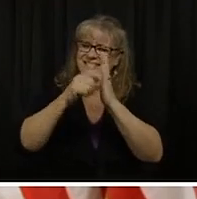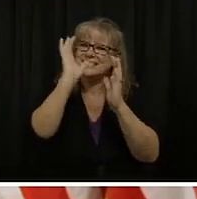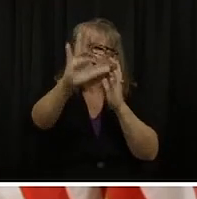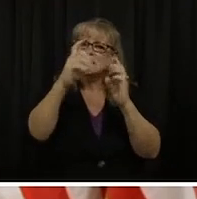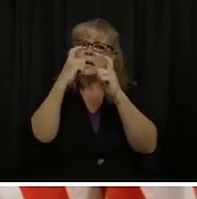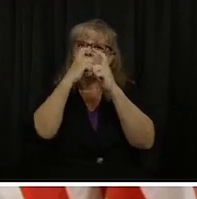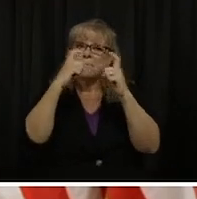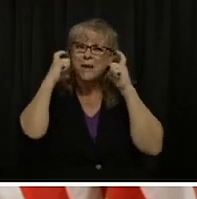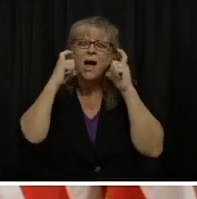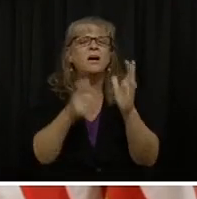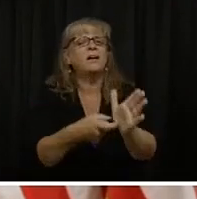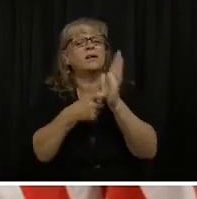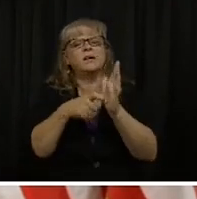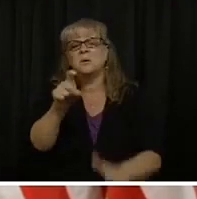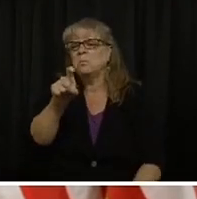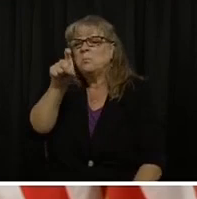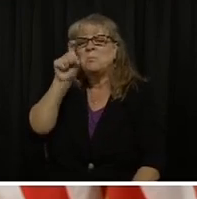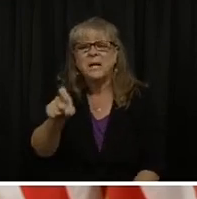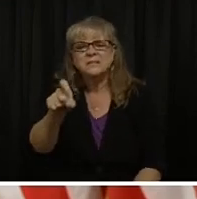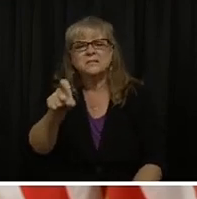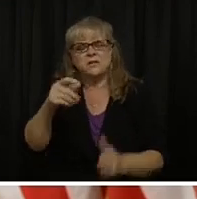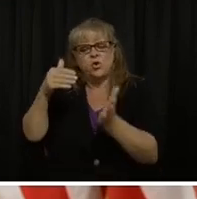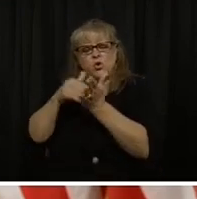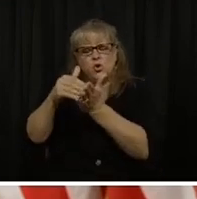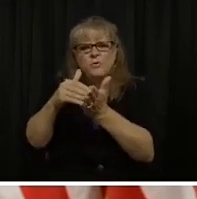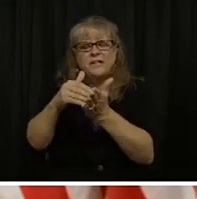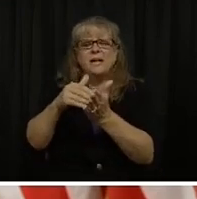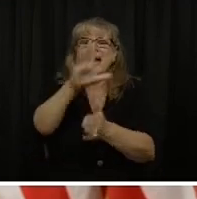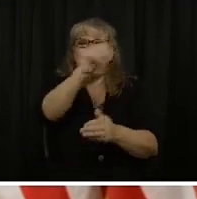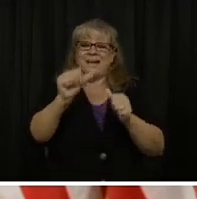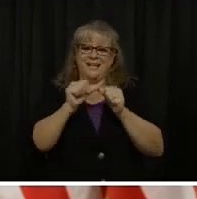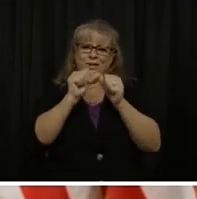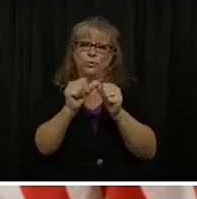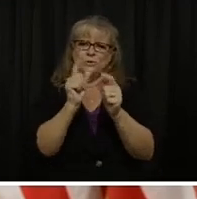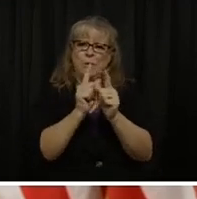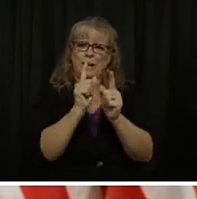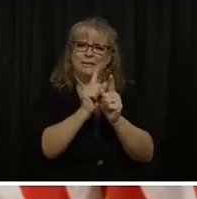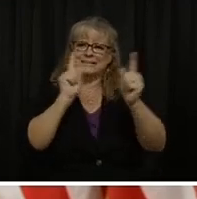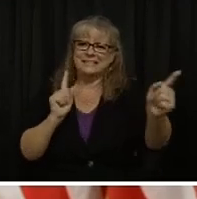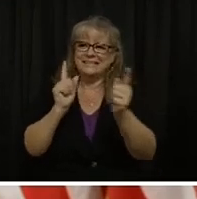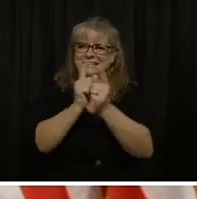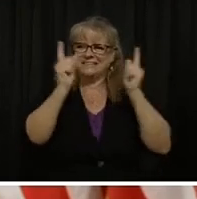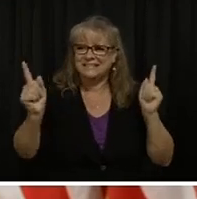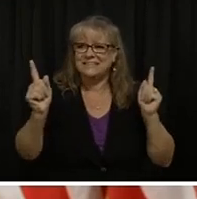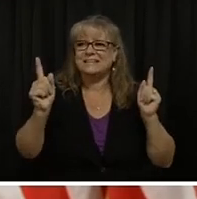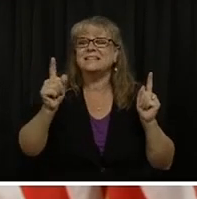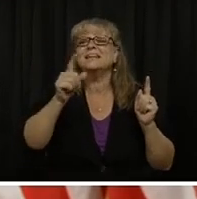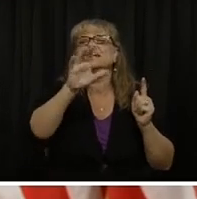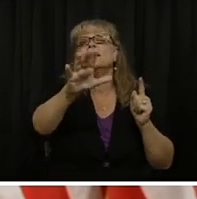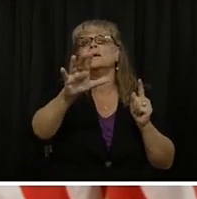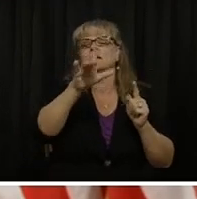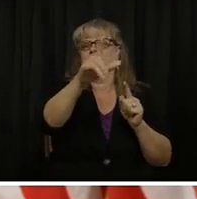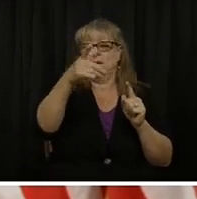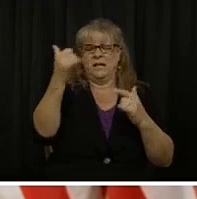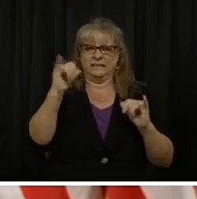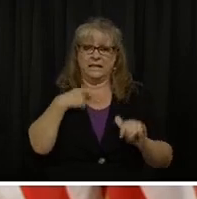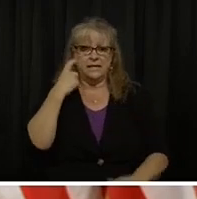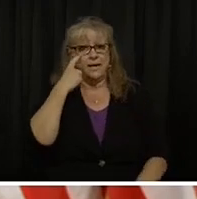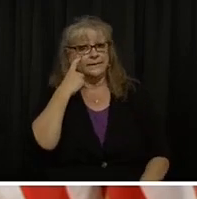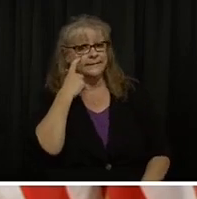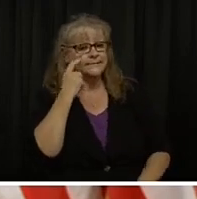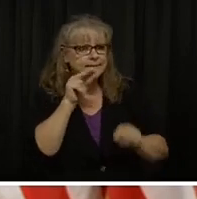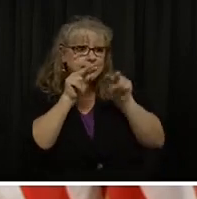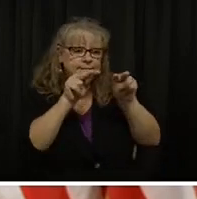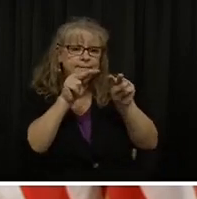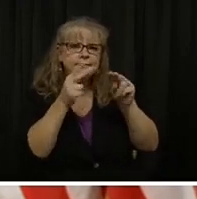that are so important. While we're watching the trend every day, and we hope that the additional precautions that Coloradans